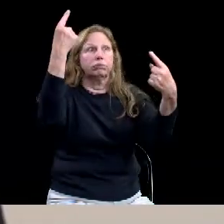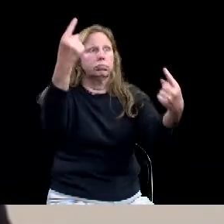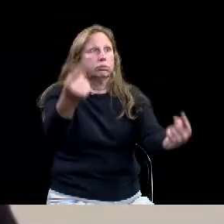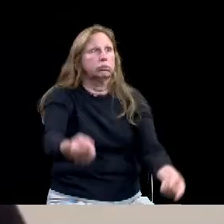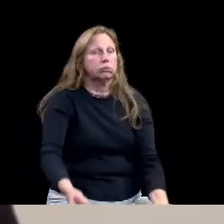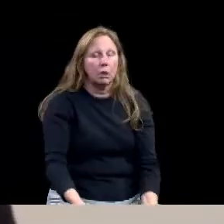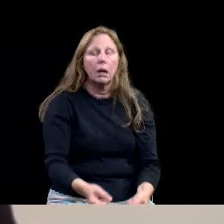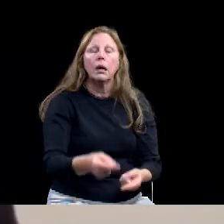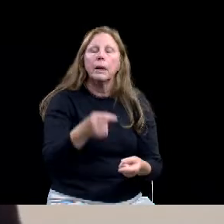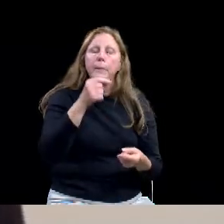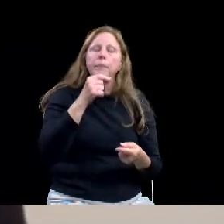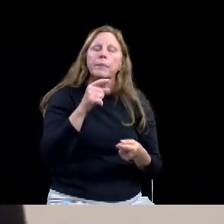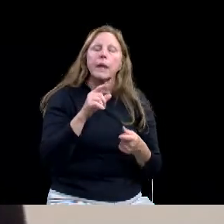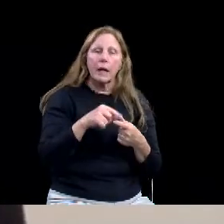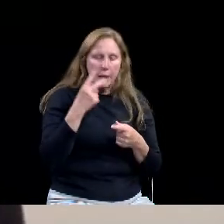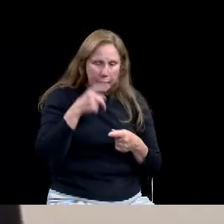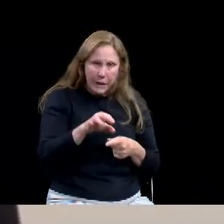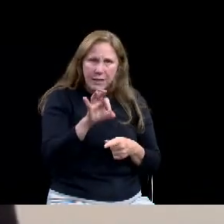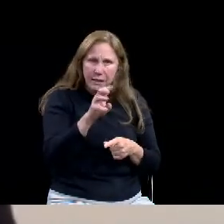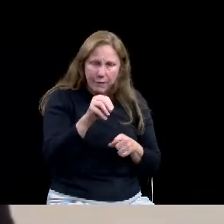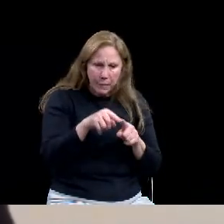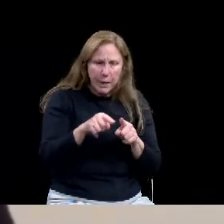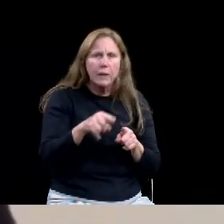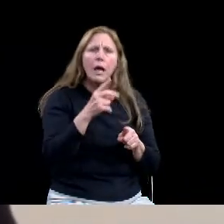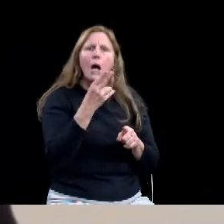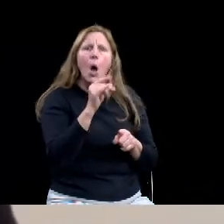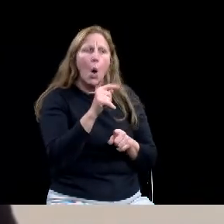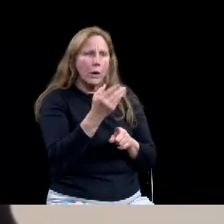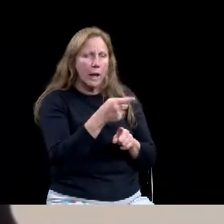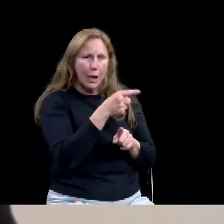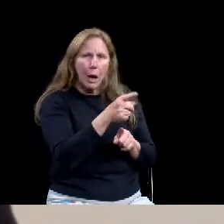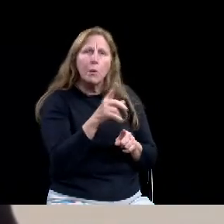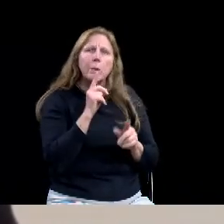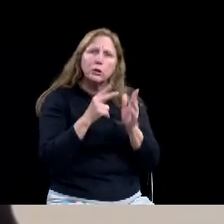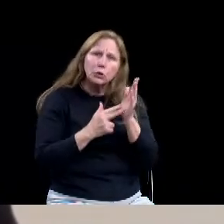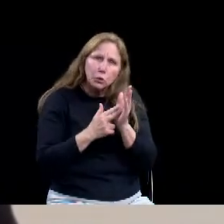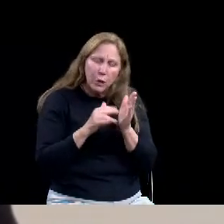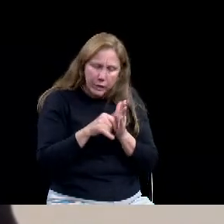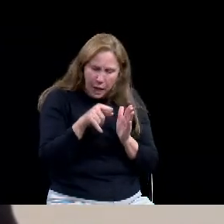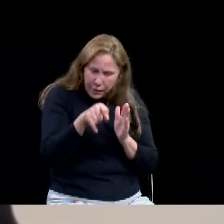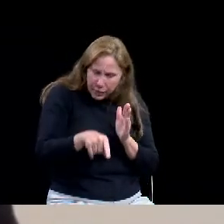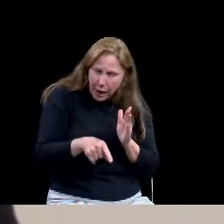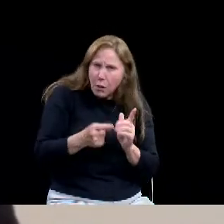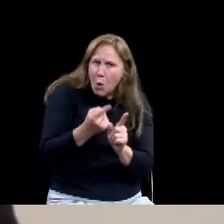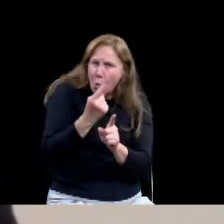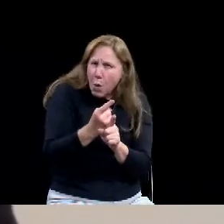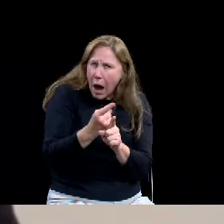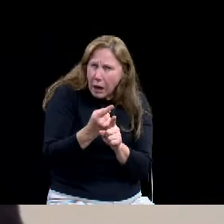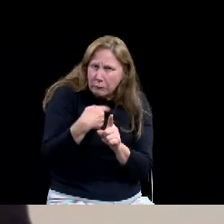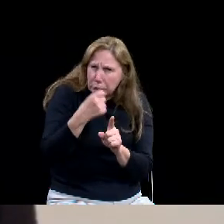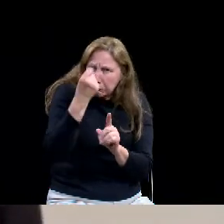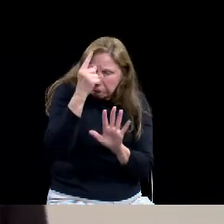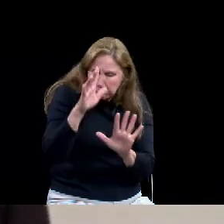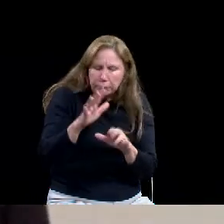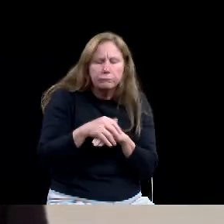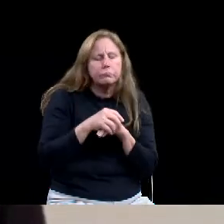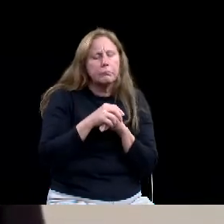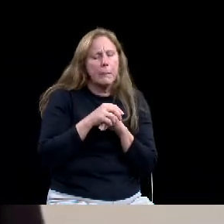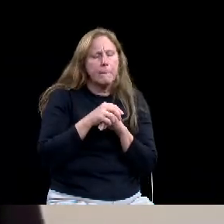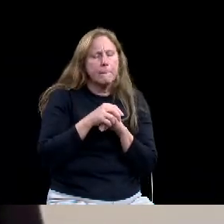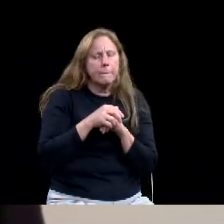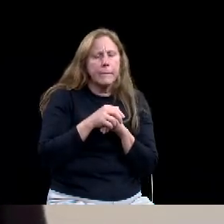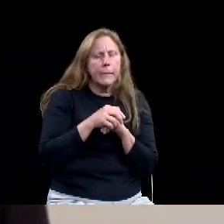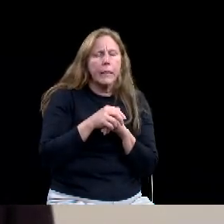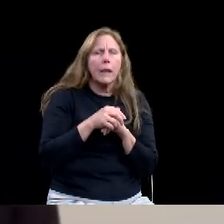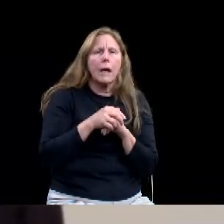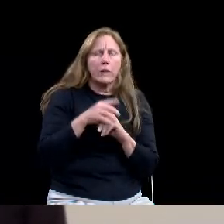sir. So by the report in my two, it is stated, and I'm going to